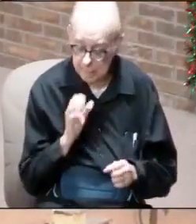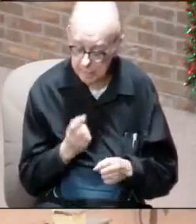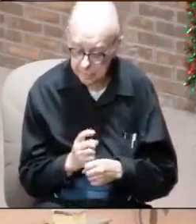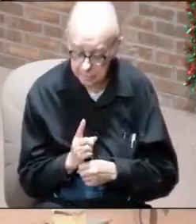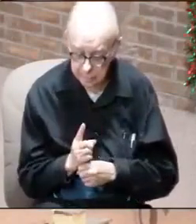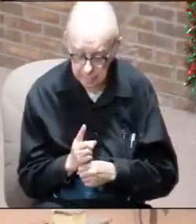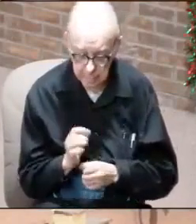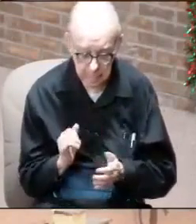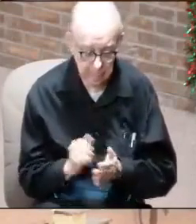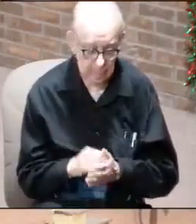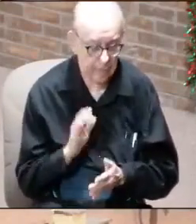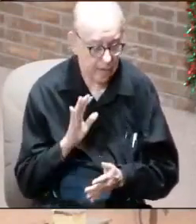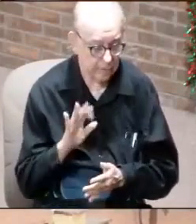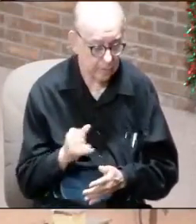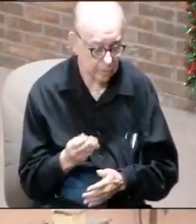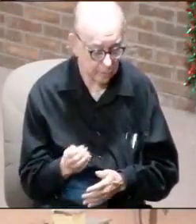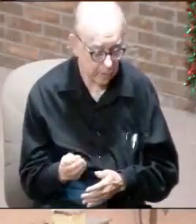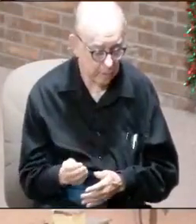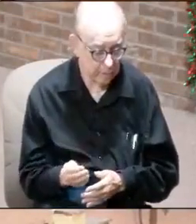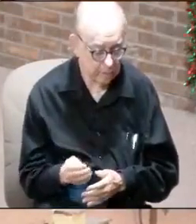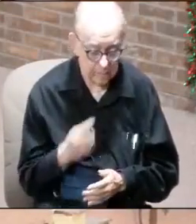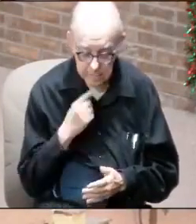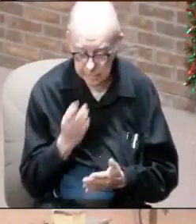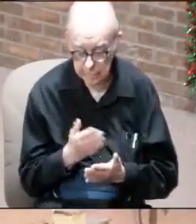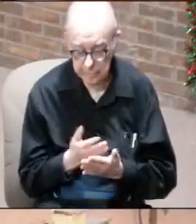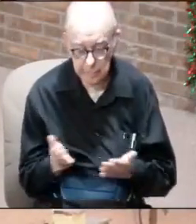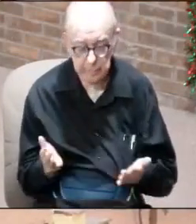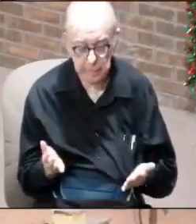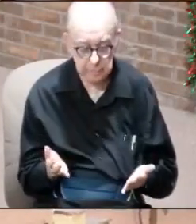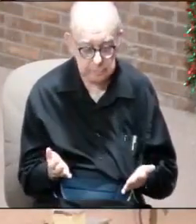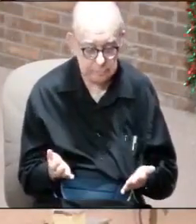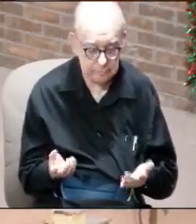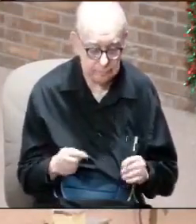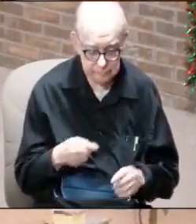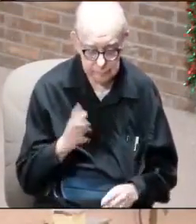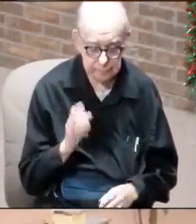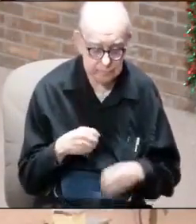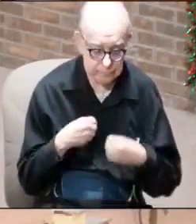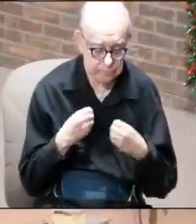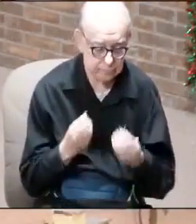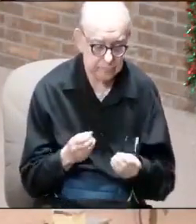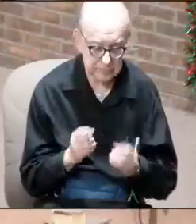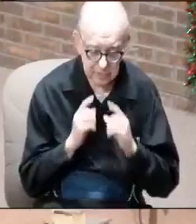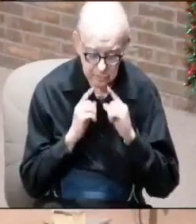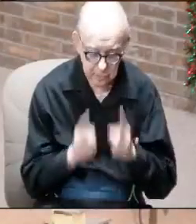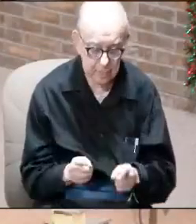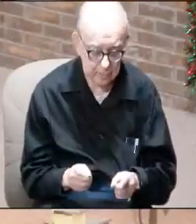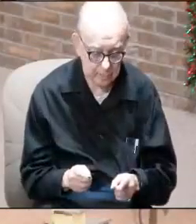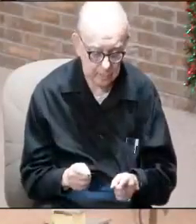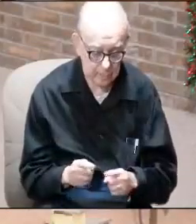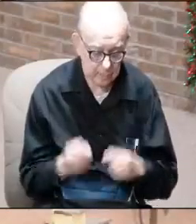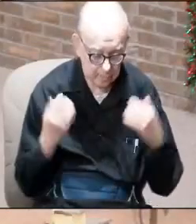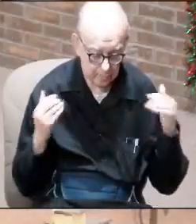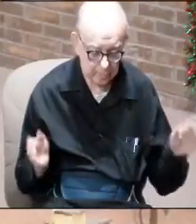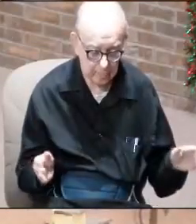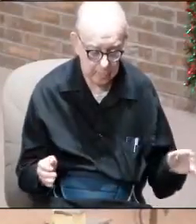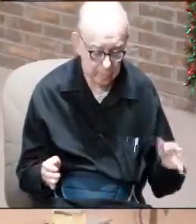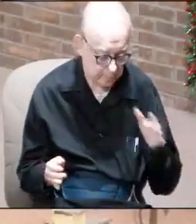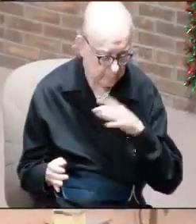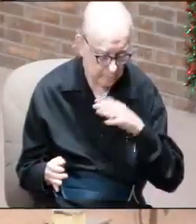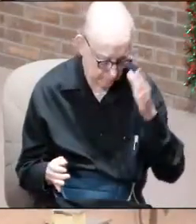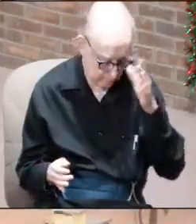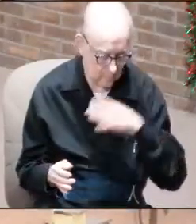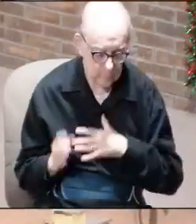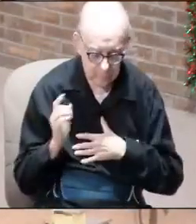that's your job. And let me tell you something. When God gives a direct order to an angel, ladies and